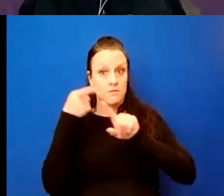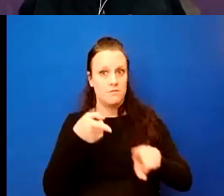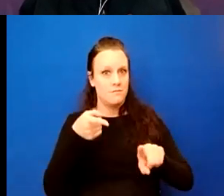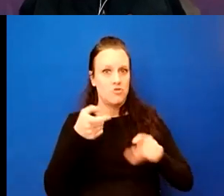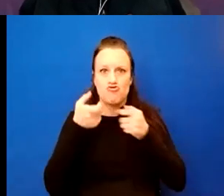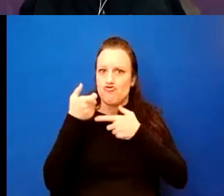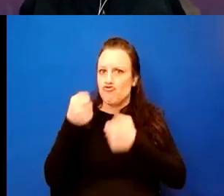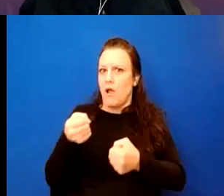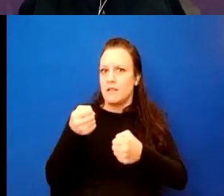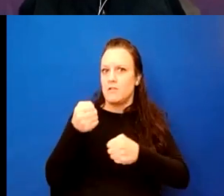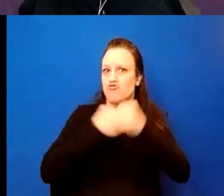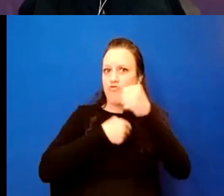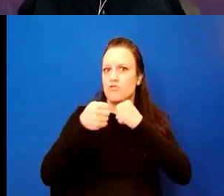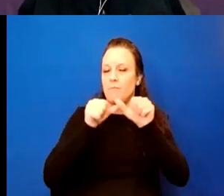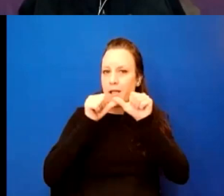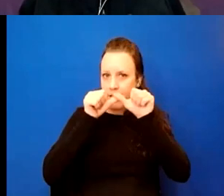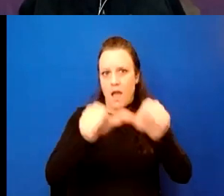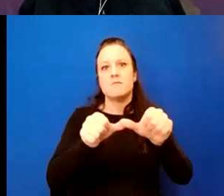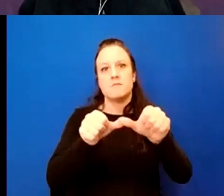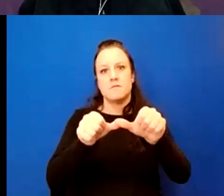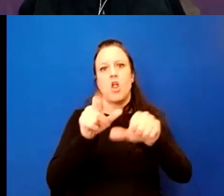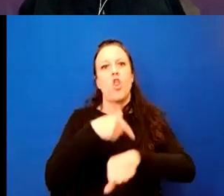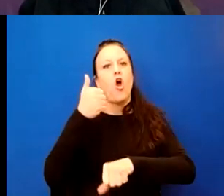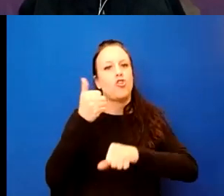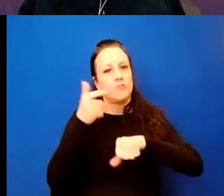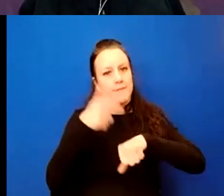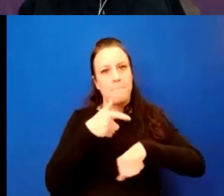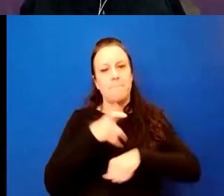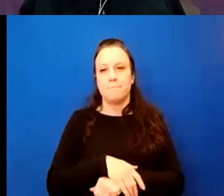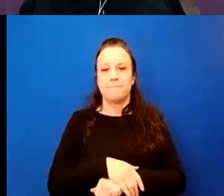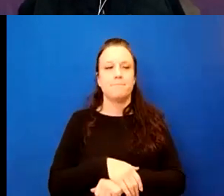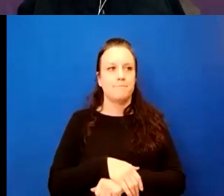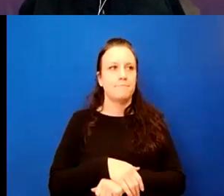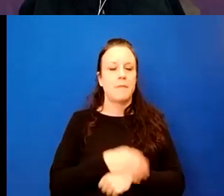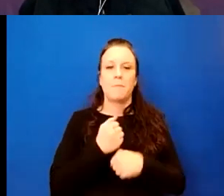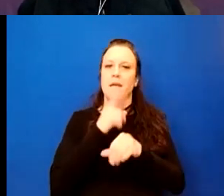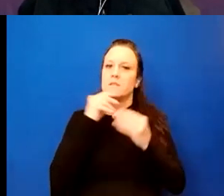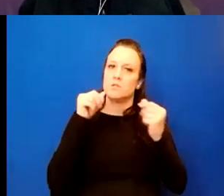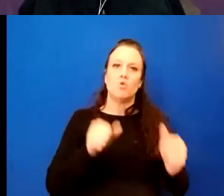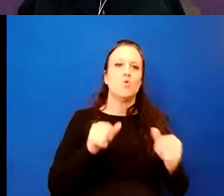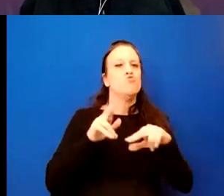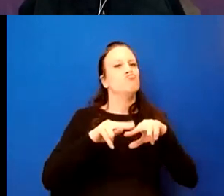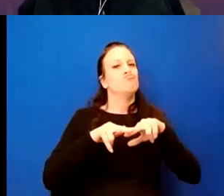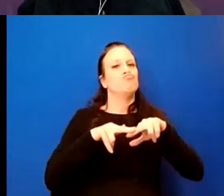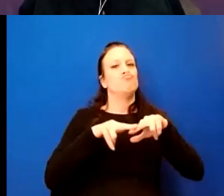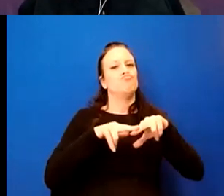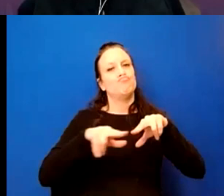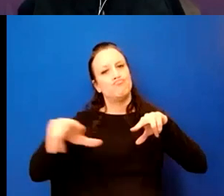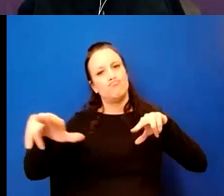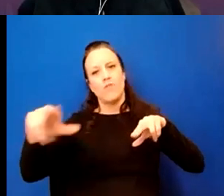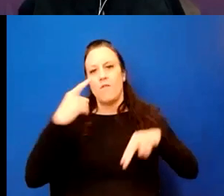the structure to make it last, uh, a longer period of time and make it a smoother ride for, uh,